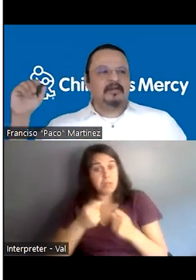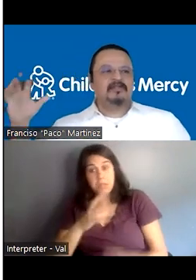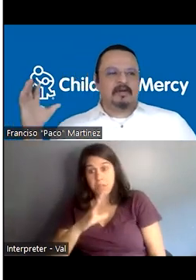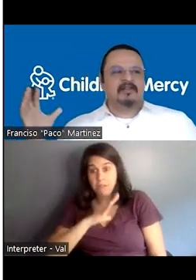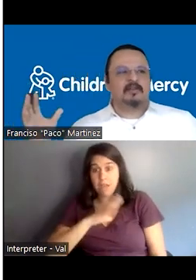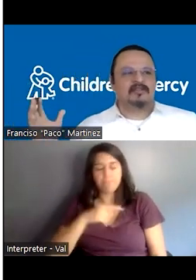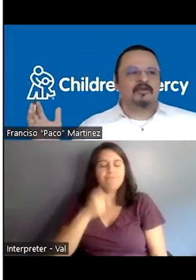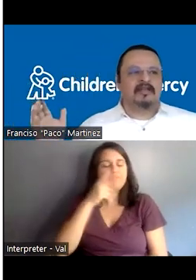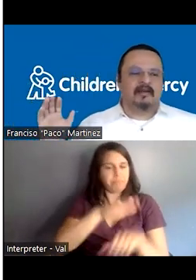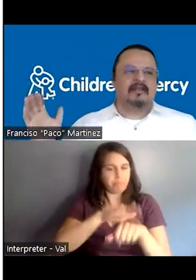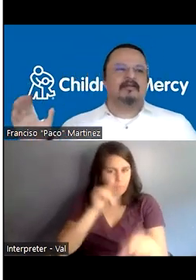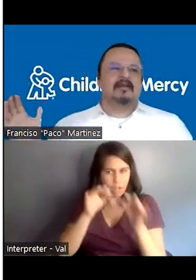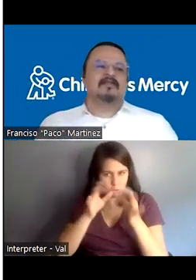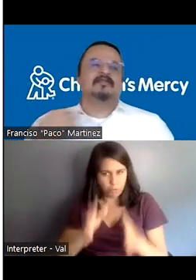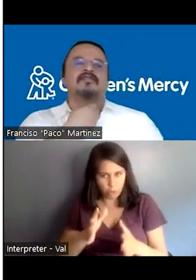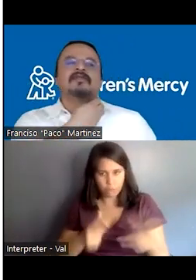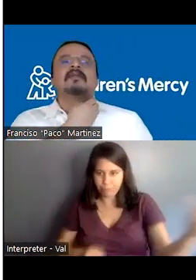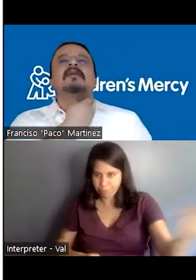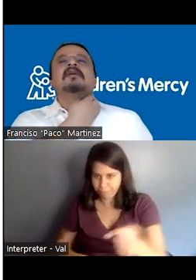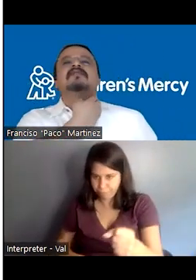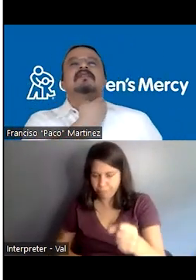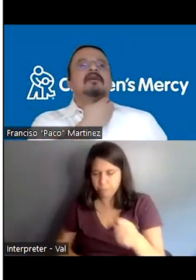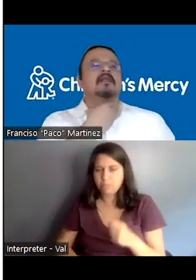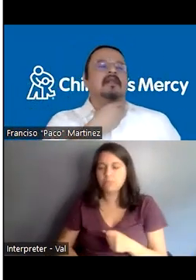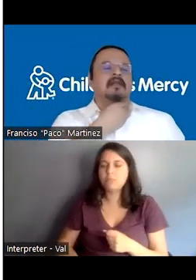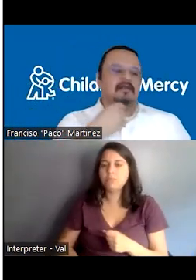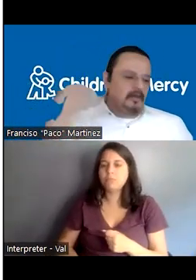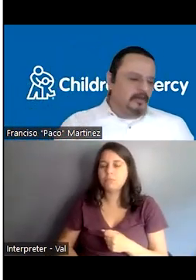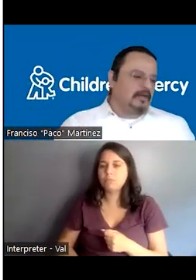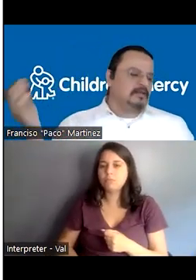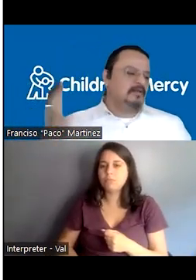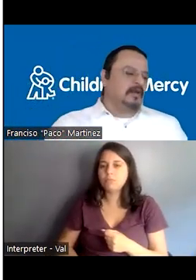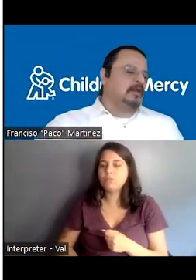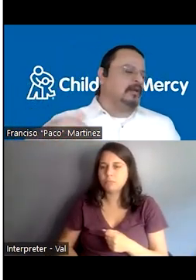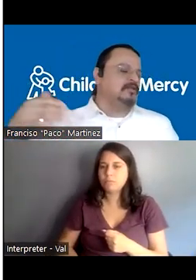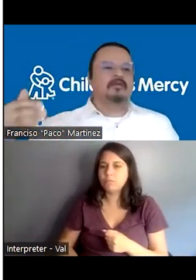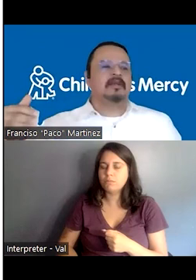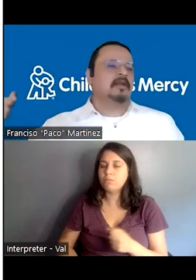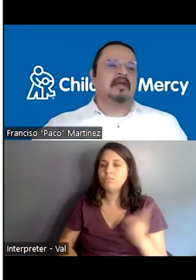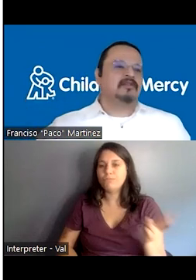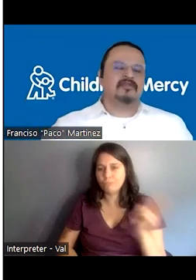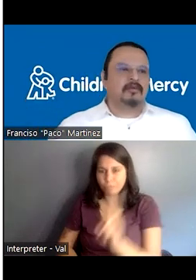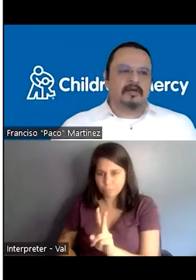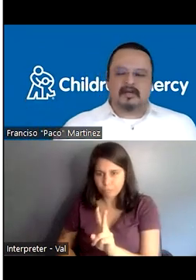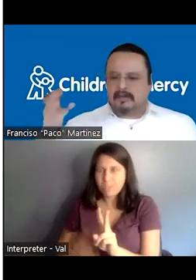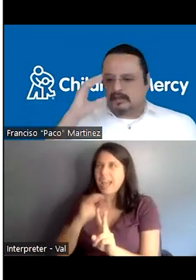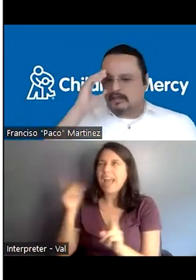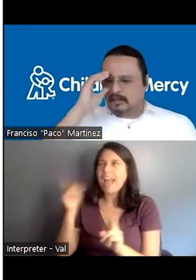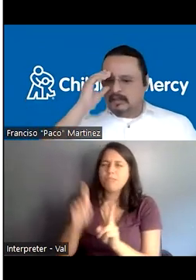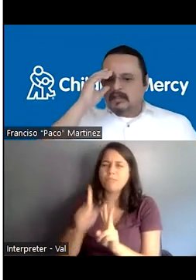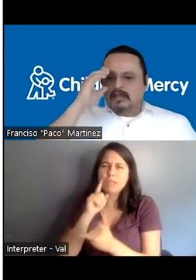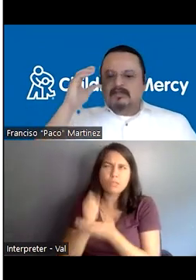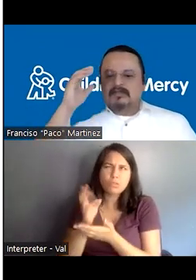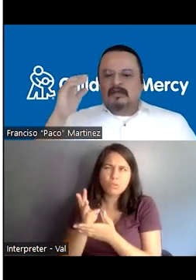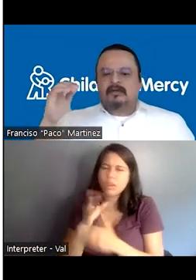interpreter because she wanted to make sure that everything was understood. She called the interpreter and she went and also with a social worker, I think.